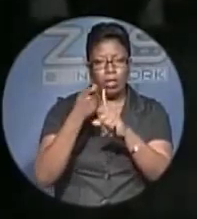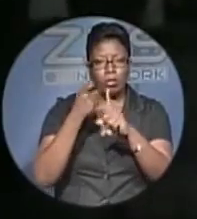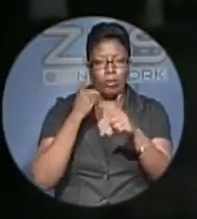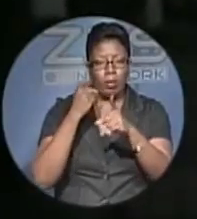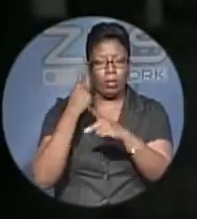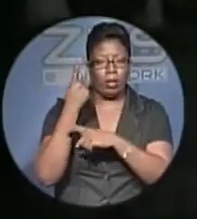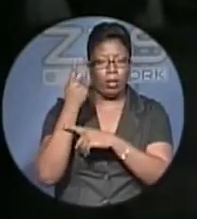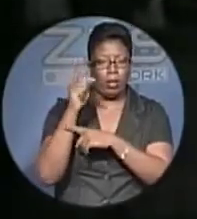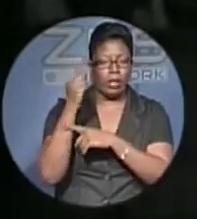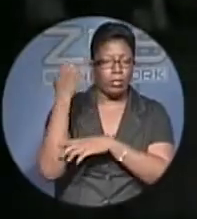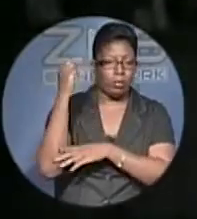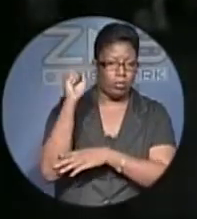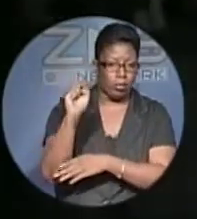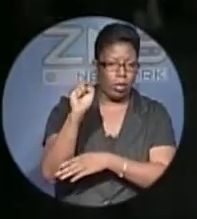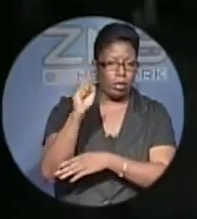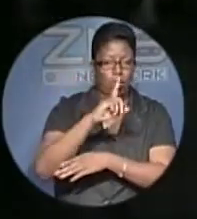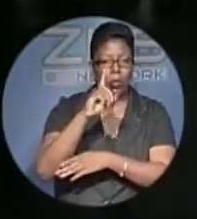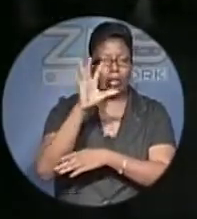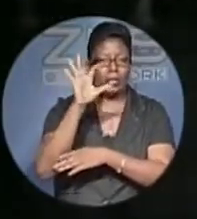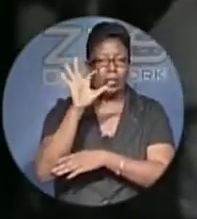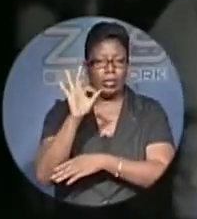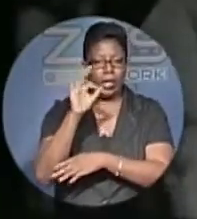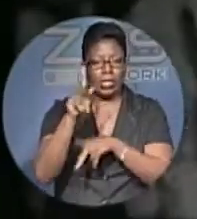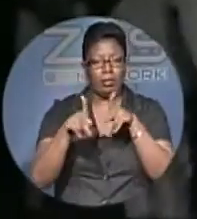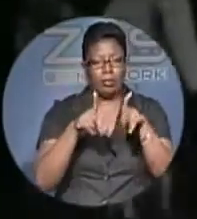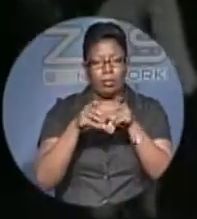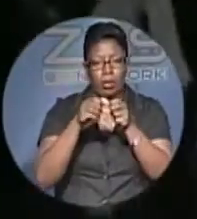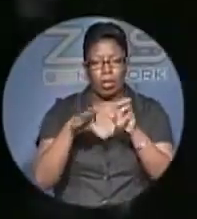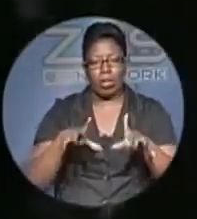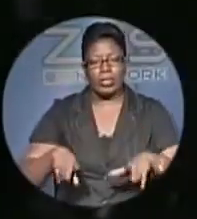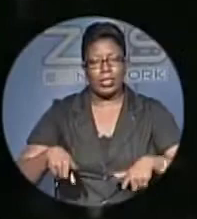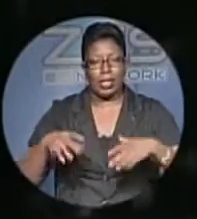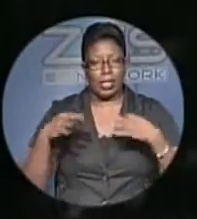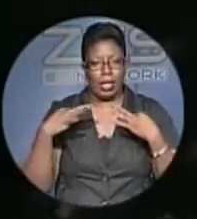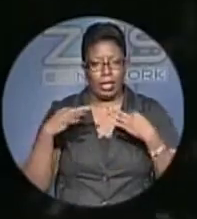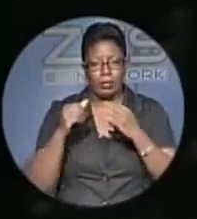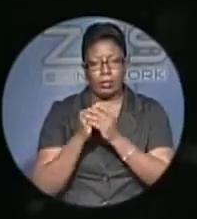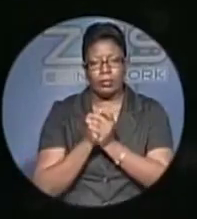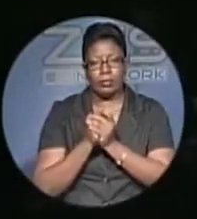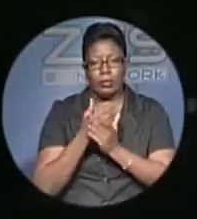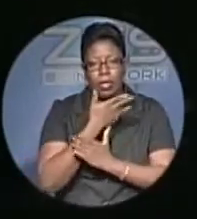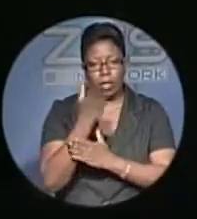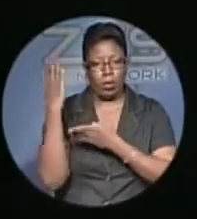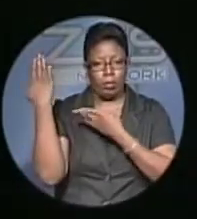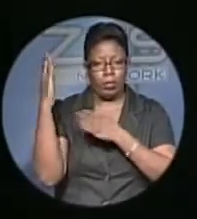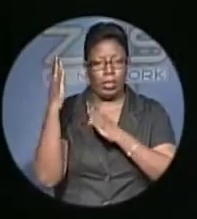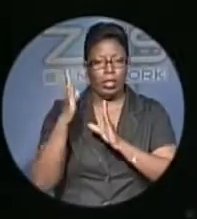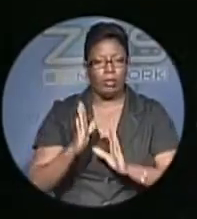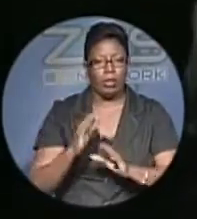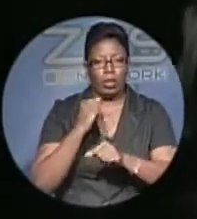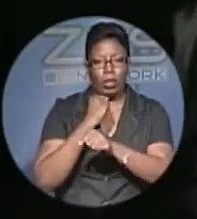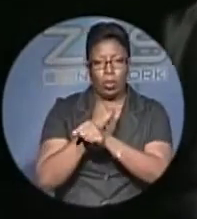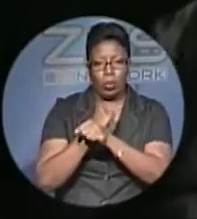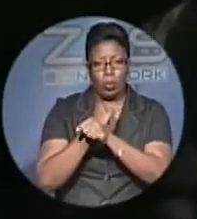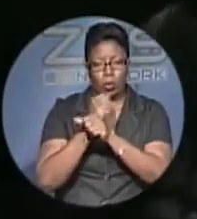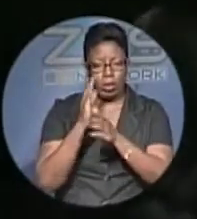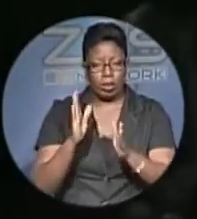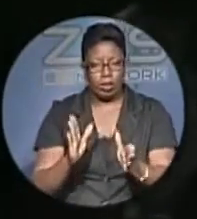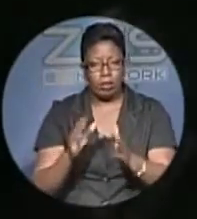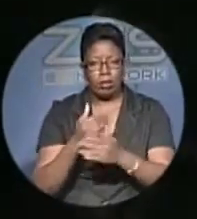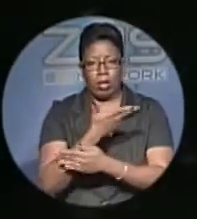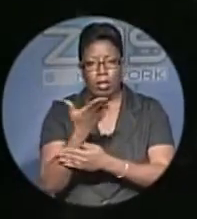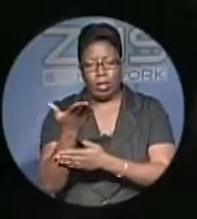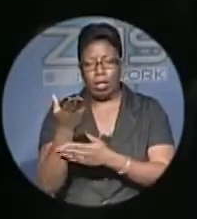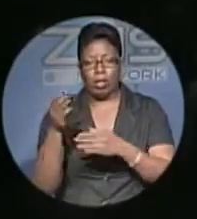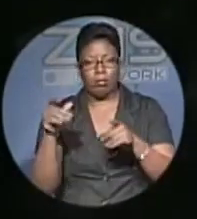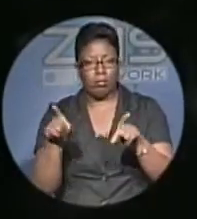1942, where nine people lost their lives. There were the Bahamian workers, and there were also